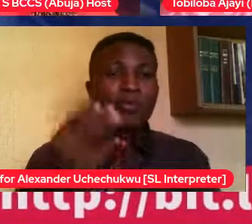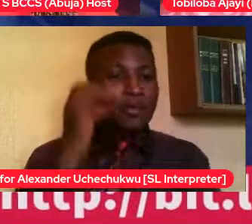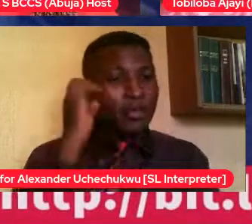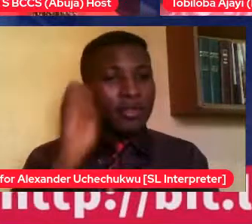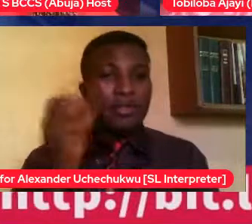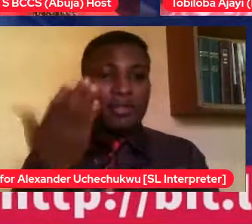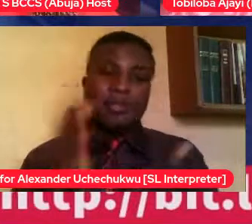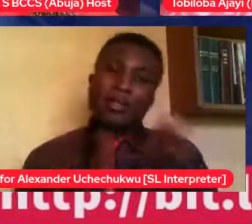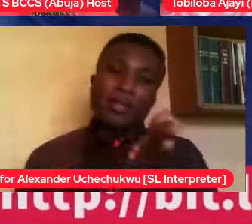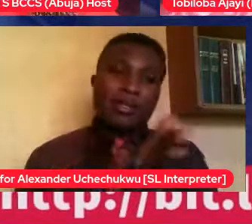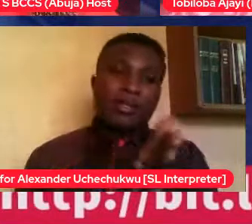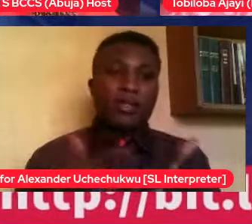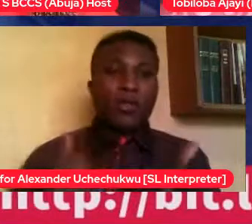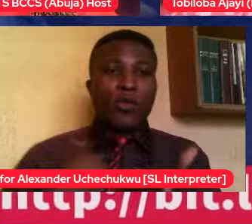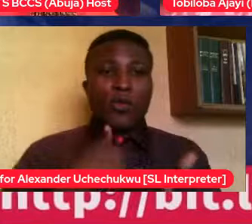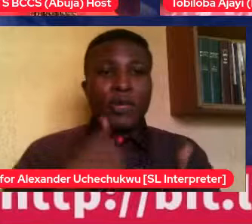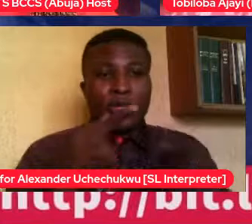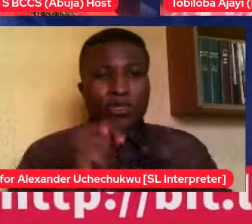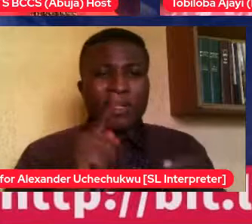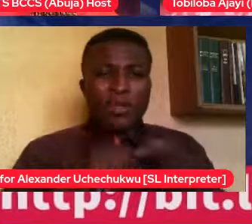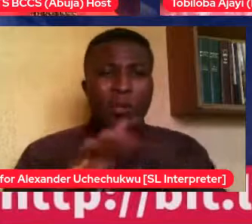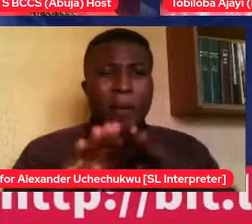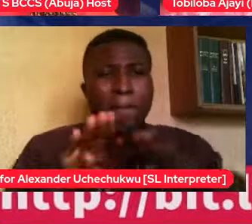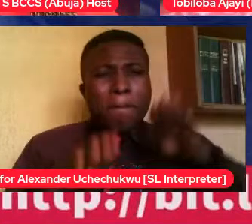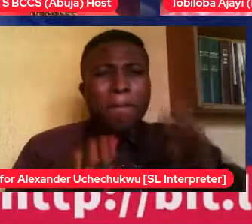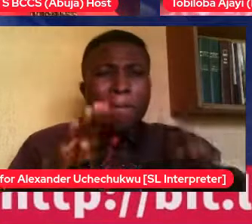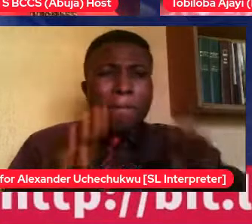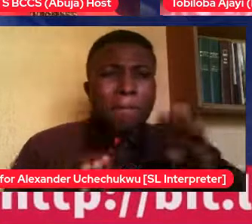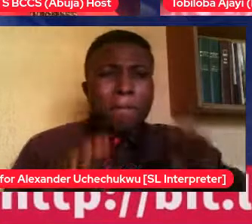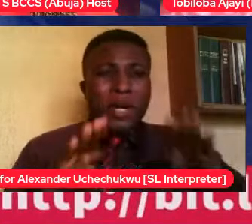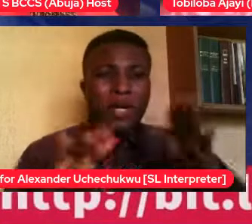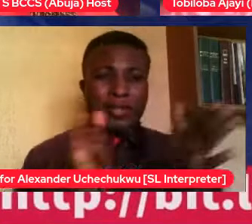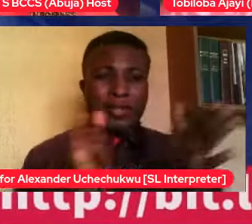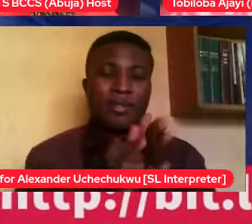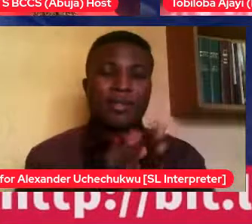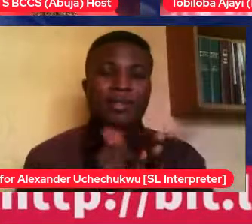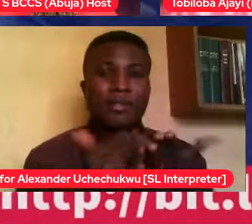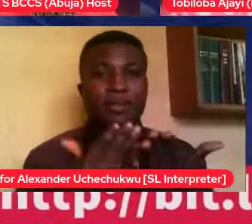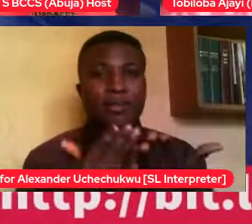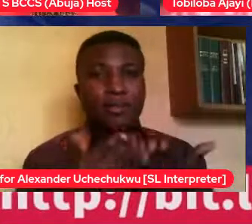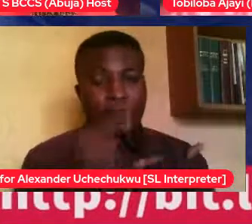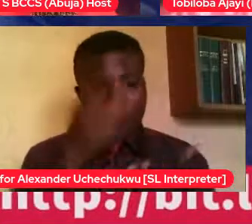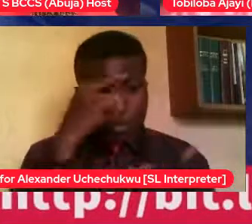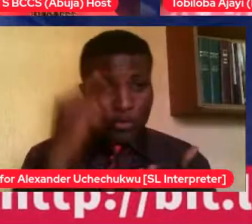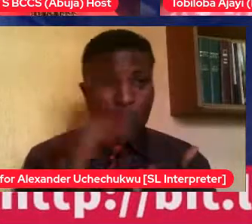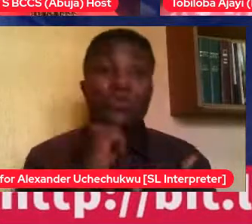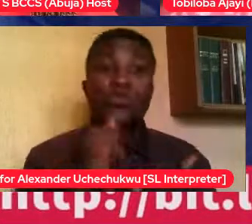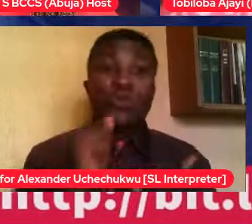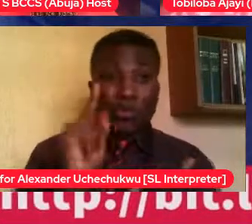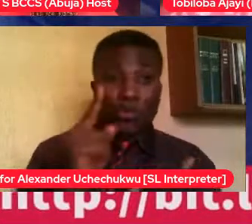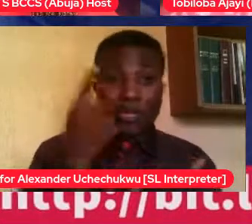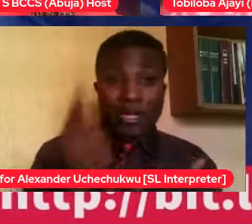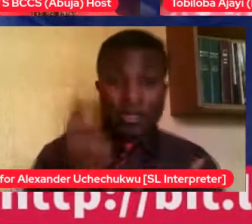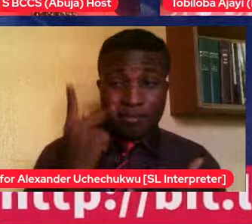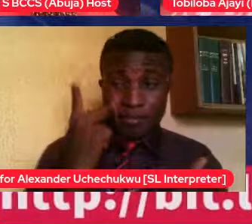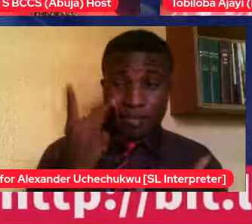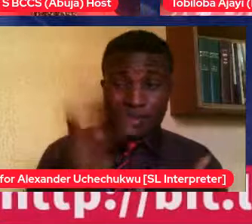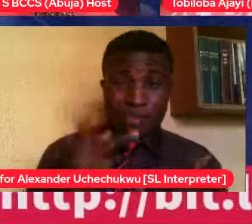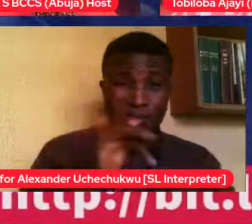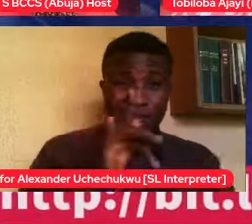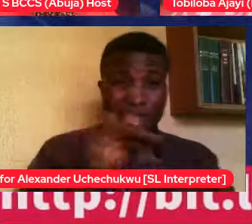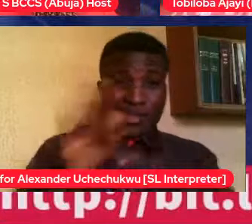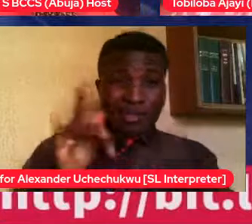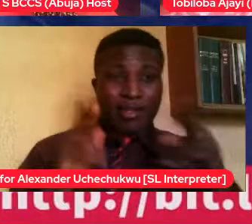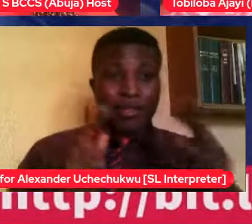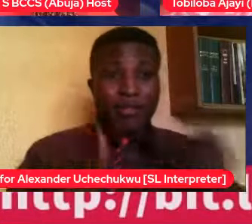using that. So that is a problem. Because not only is he seeing these naked people. I was just told two weeks ago at the